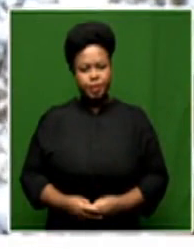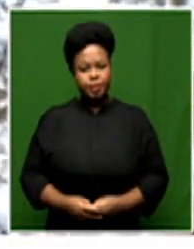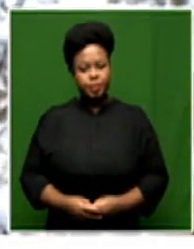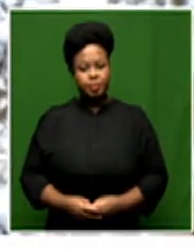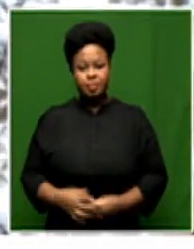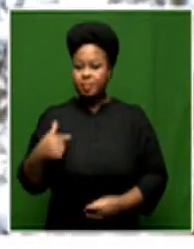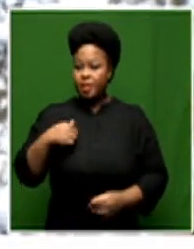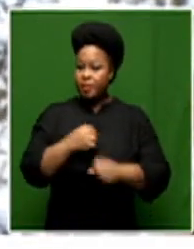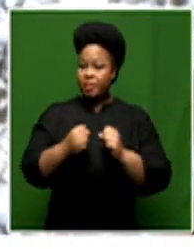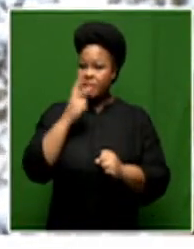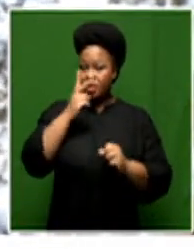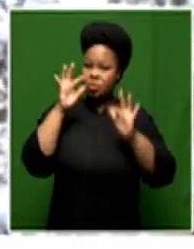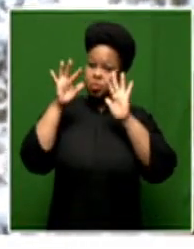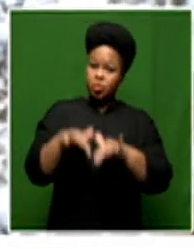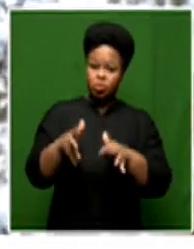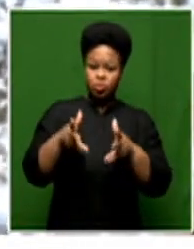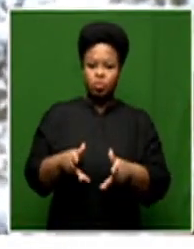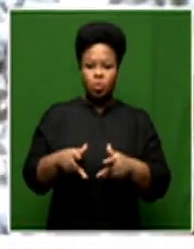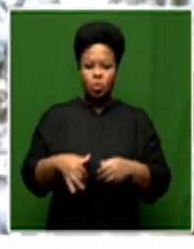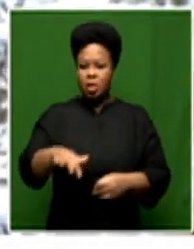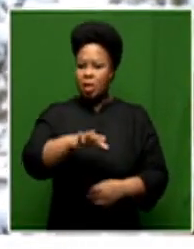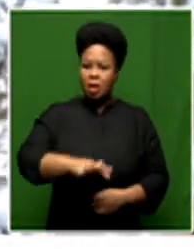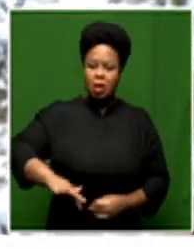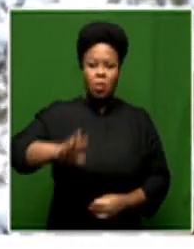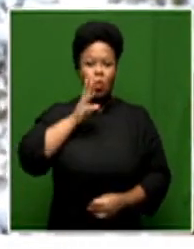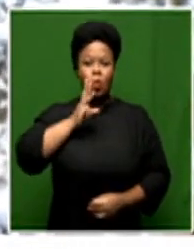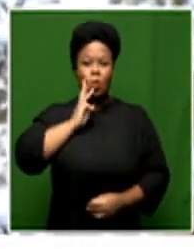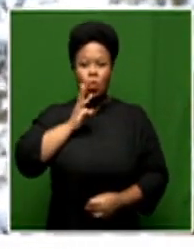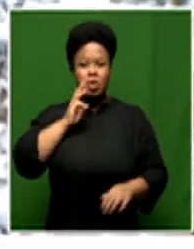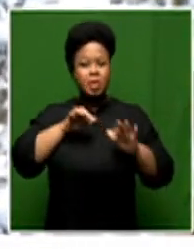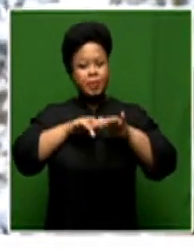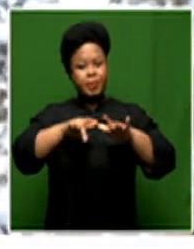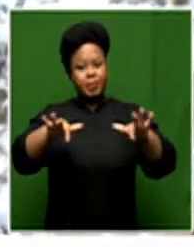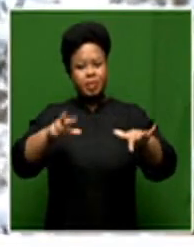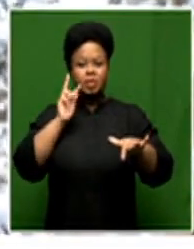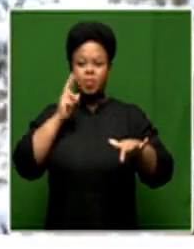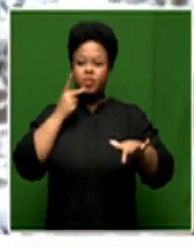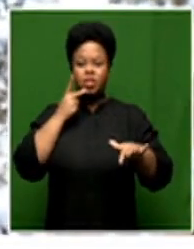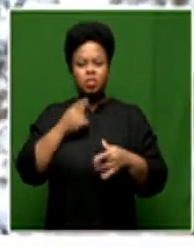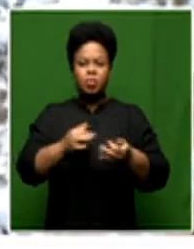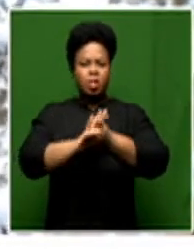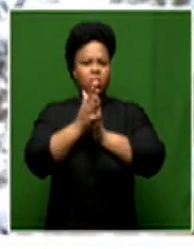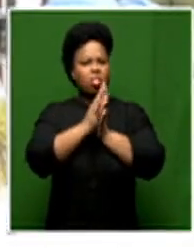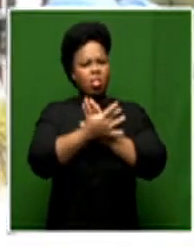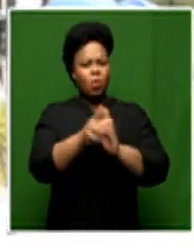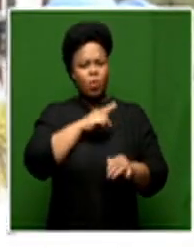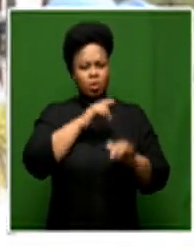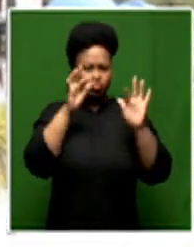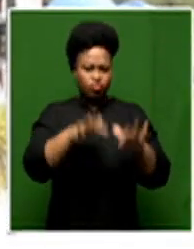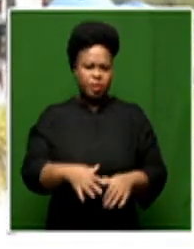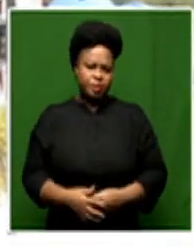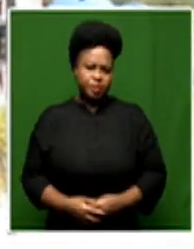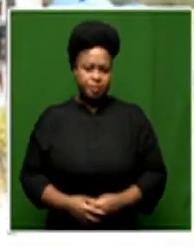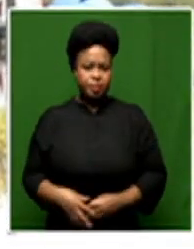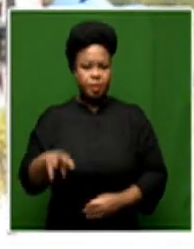I have not seen such rain where our yard is like a pool of water. Even our vegetable gardens are spoiled because of this rain. In